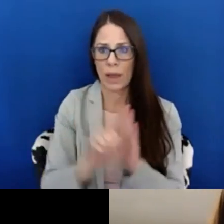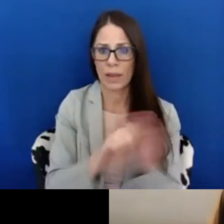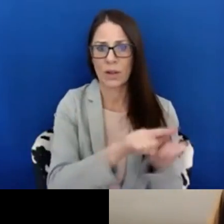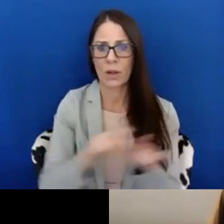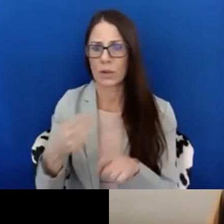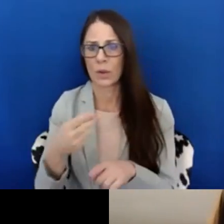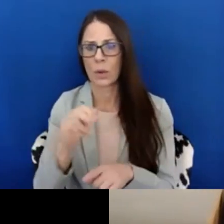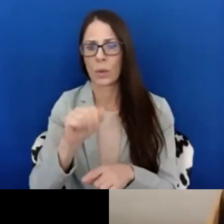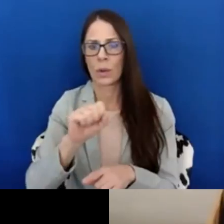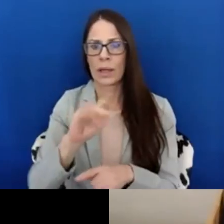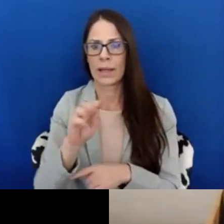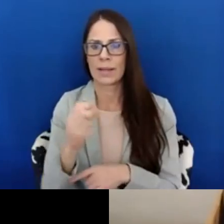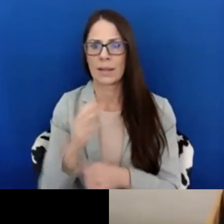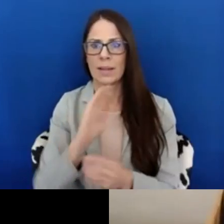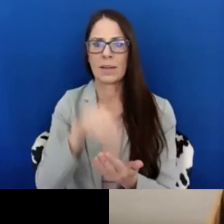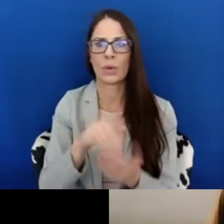Take it away.